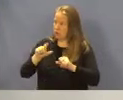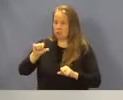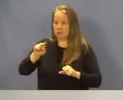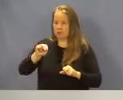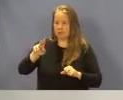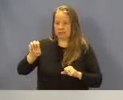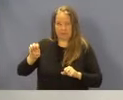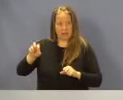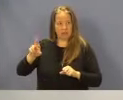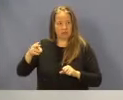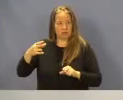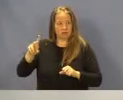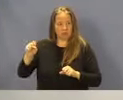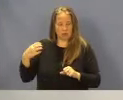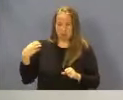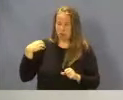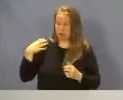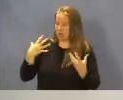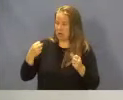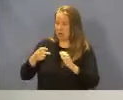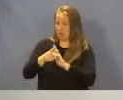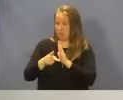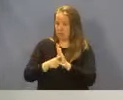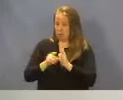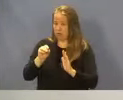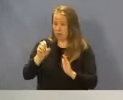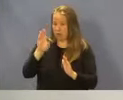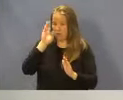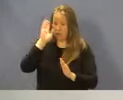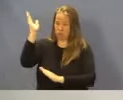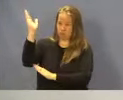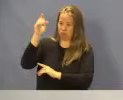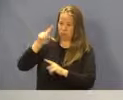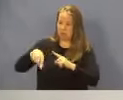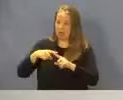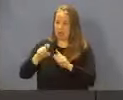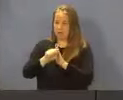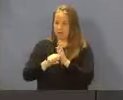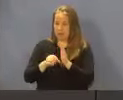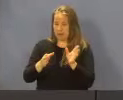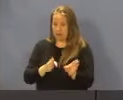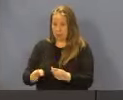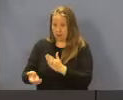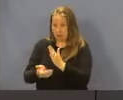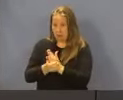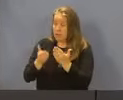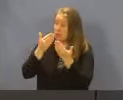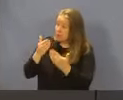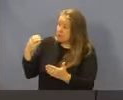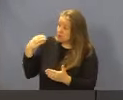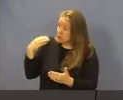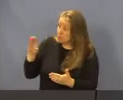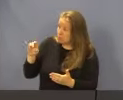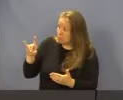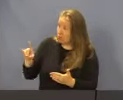Rhodes, Chief Health Policy Officer, will make the presentation on the State Plan Amendment. Thank you, Chairman Boyd. Good morning,